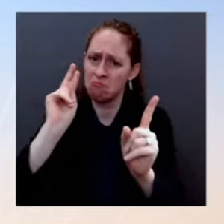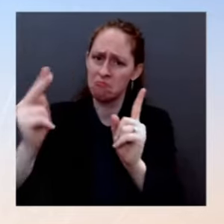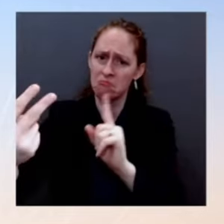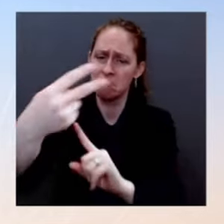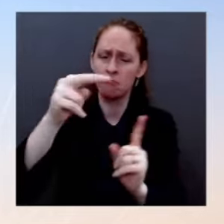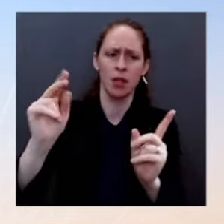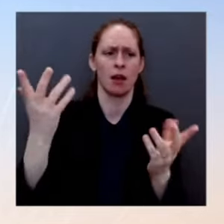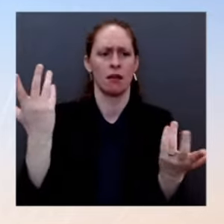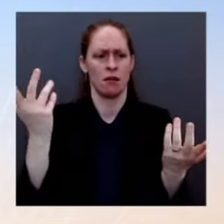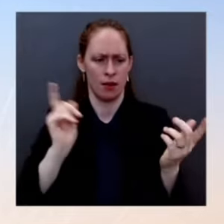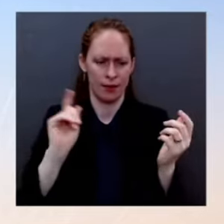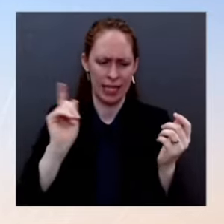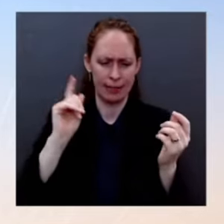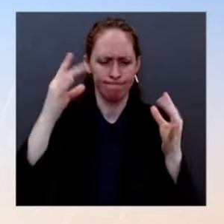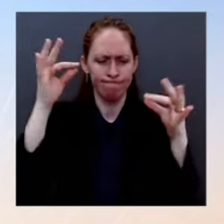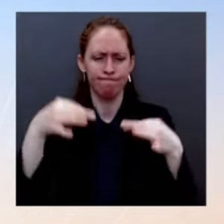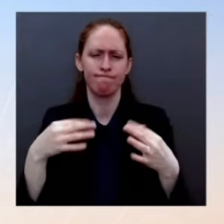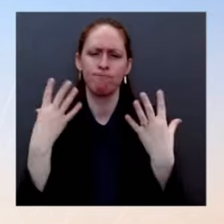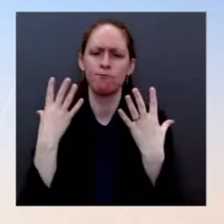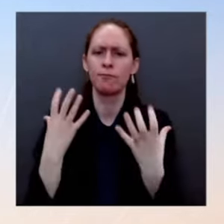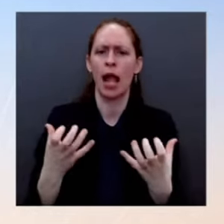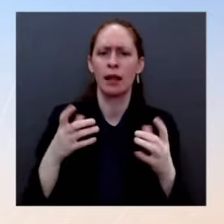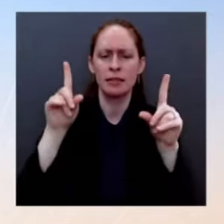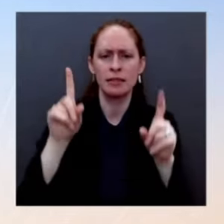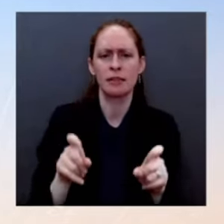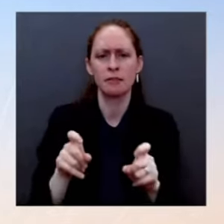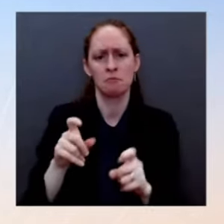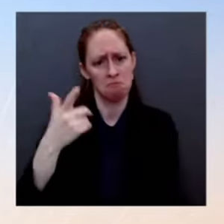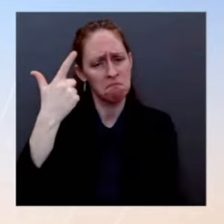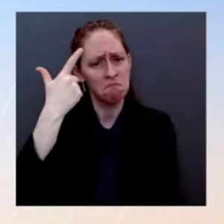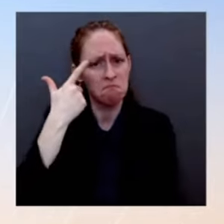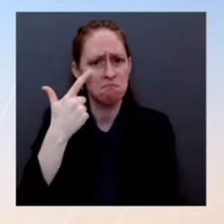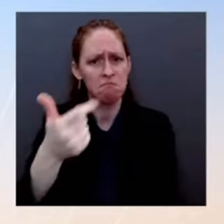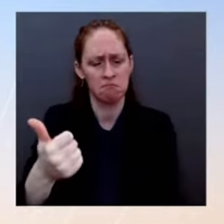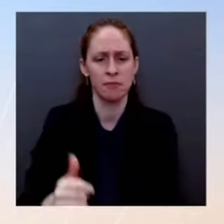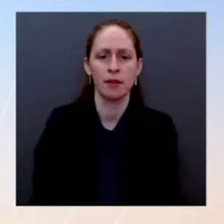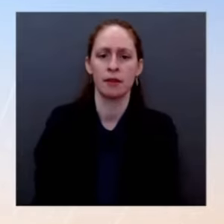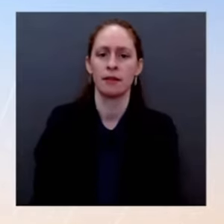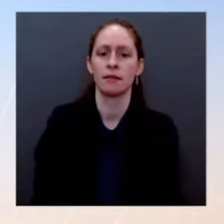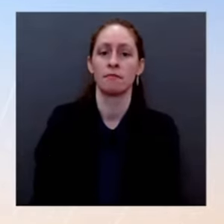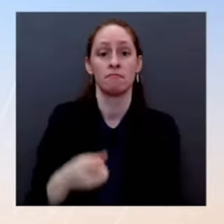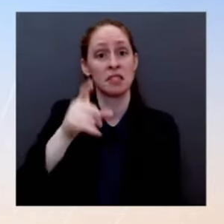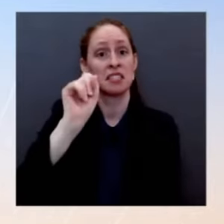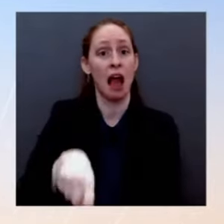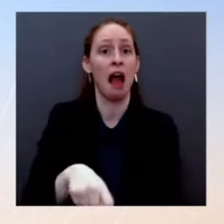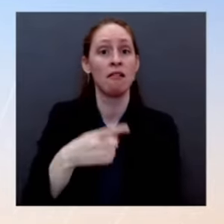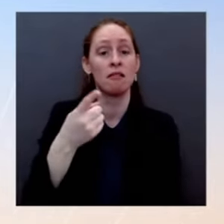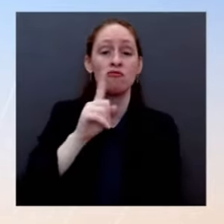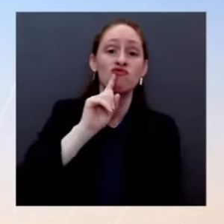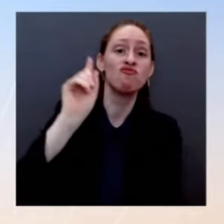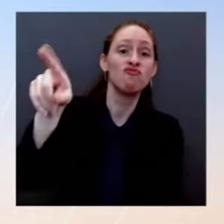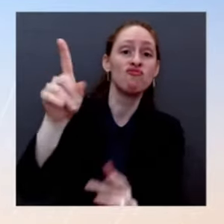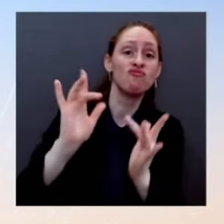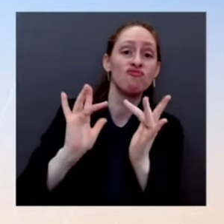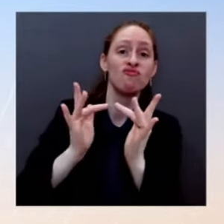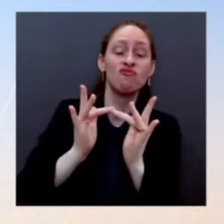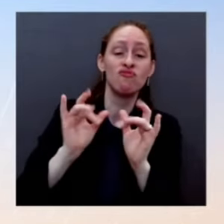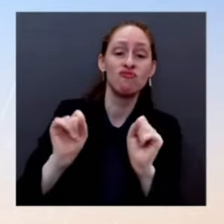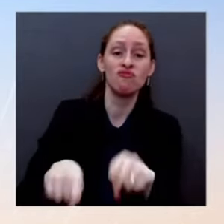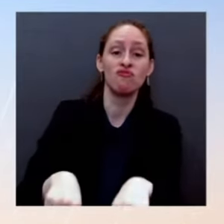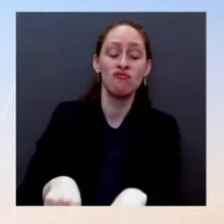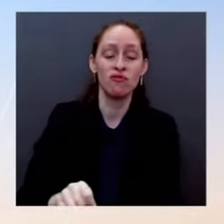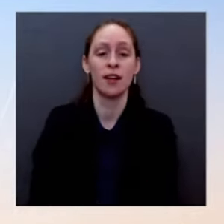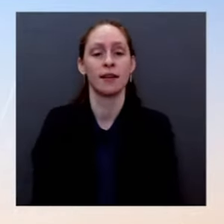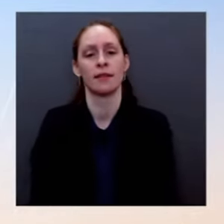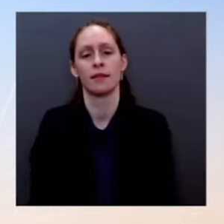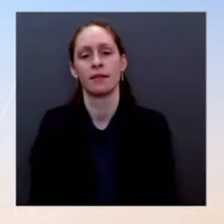online. Later today, we'll have more details on how 150 million Americans who have health insurance can get reimbursed for tests. So we'll have more details